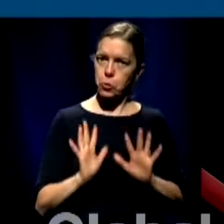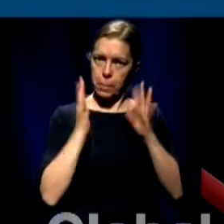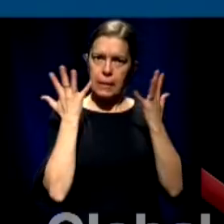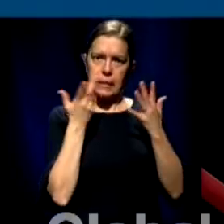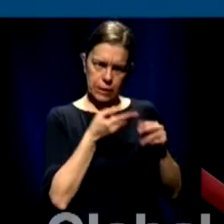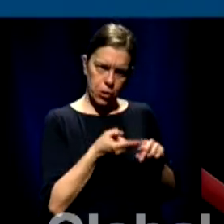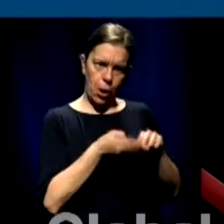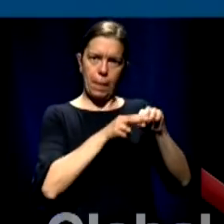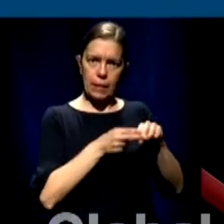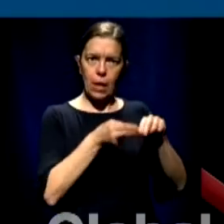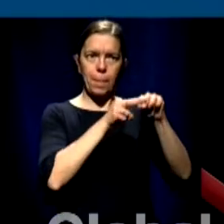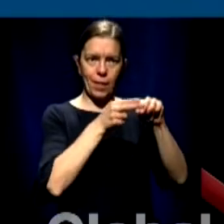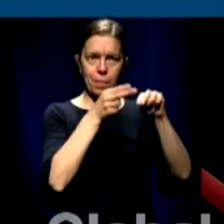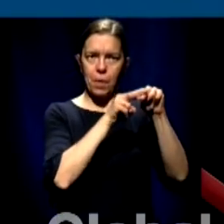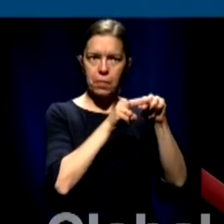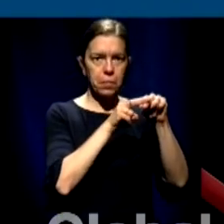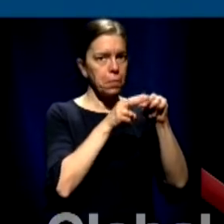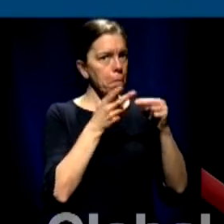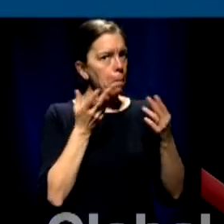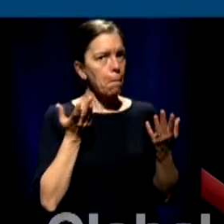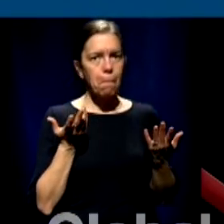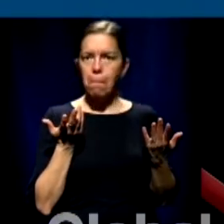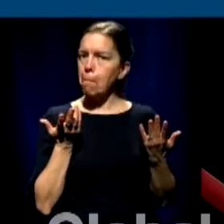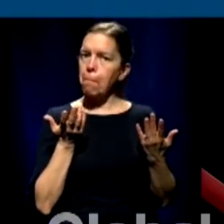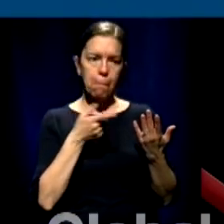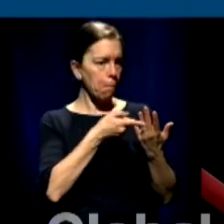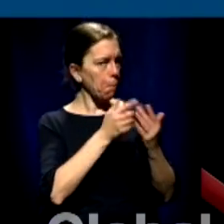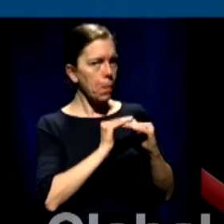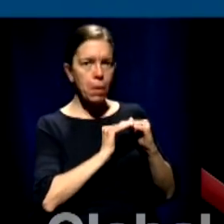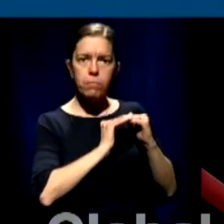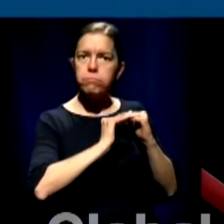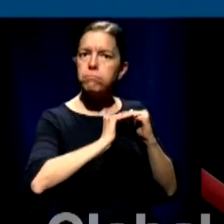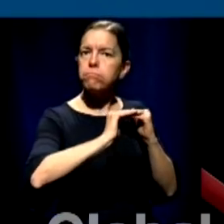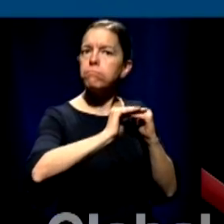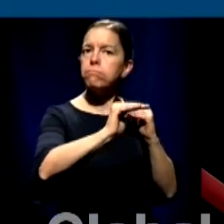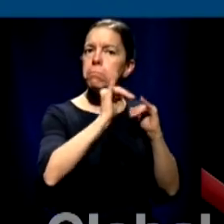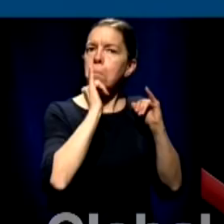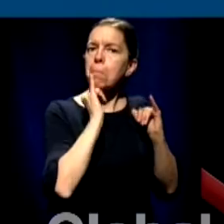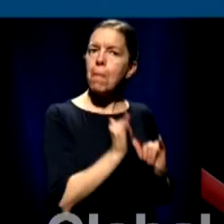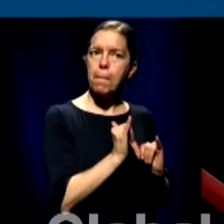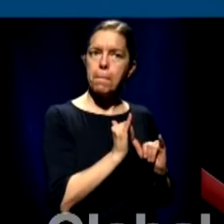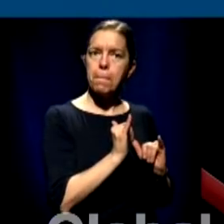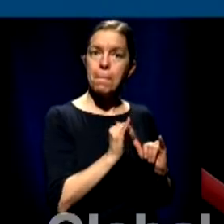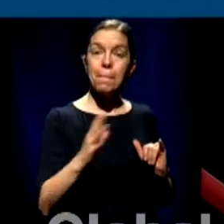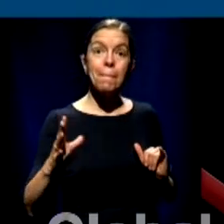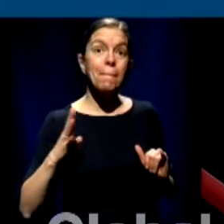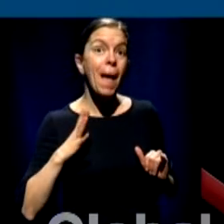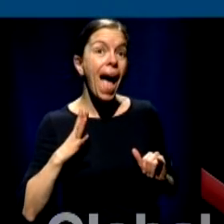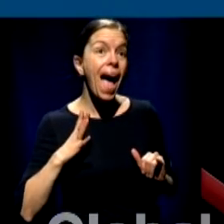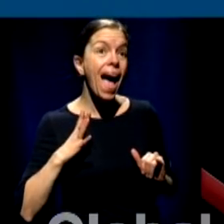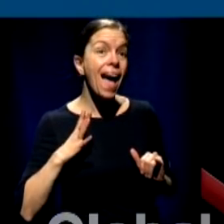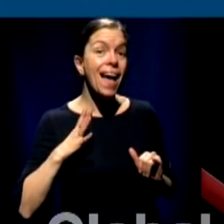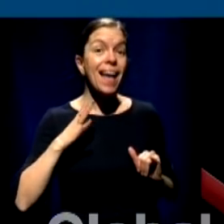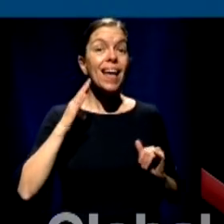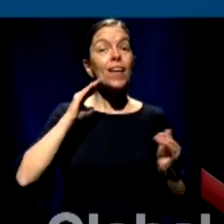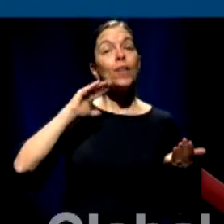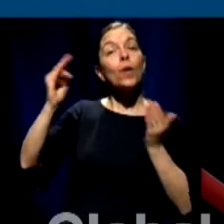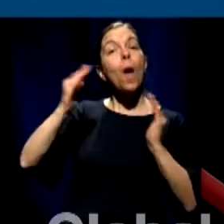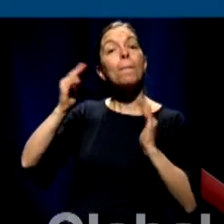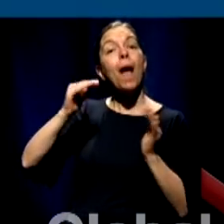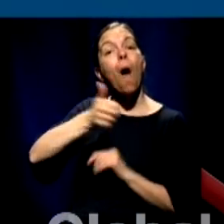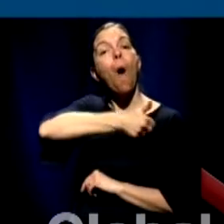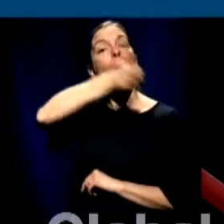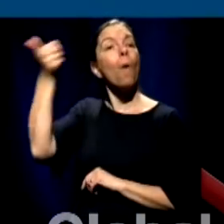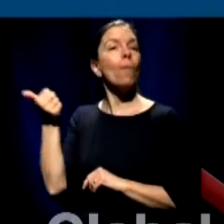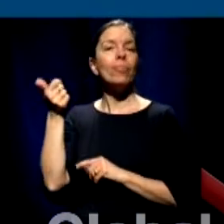right now we're not seeing and a significant increase in the number of cases however if we're